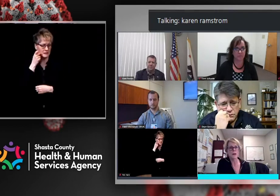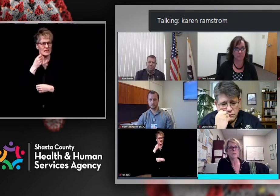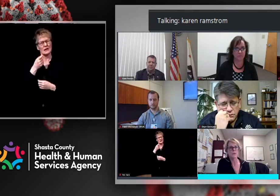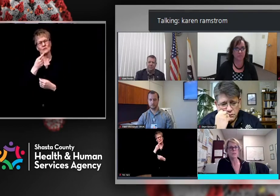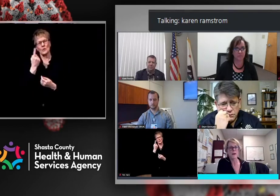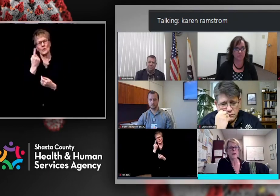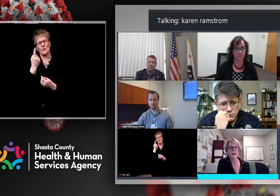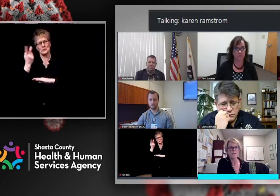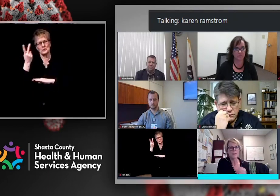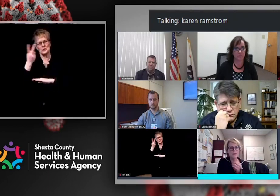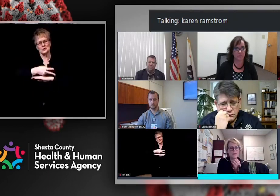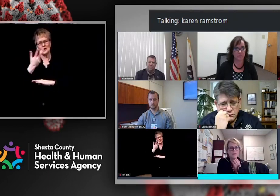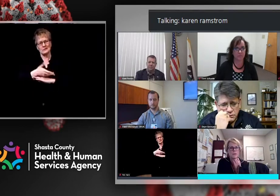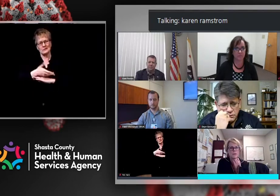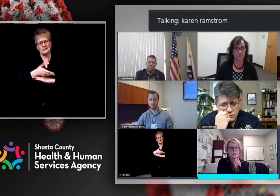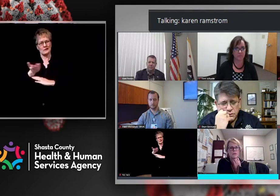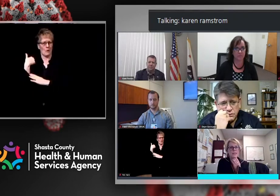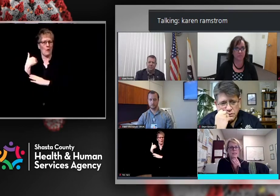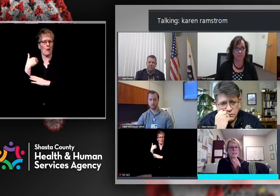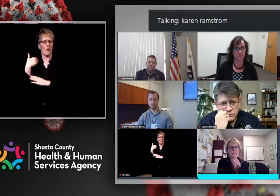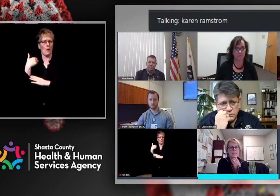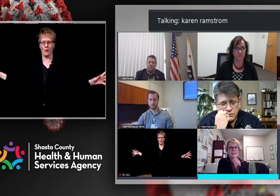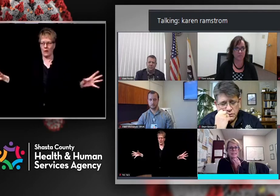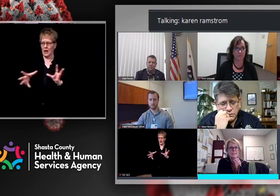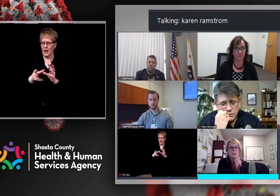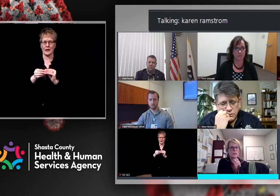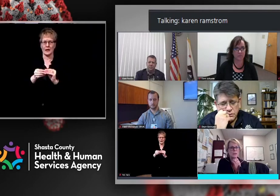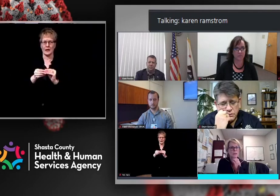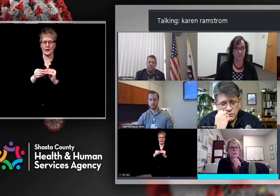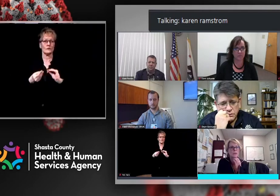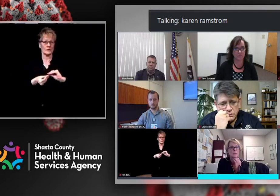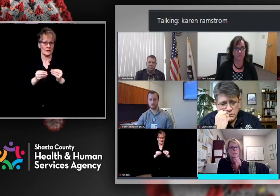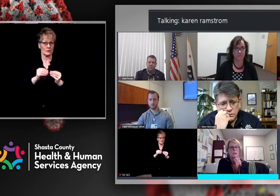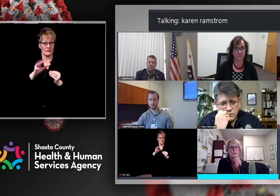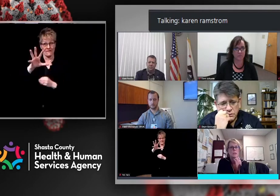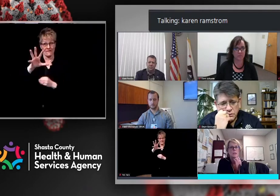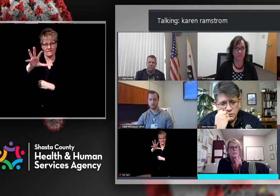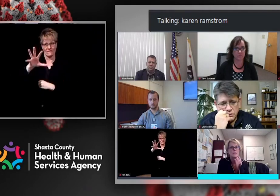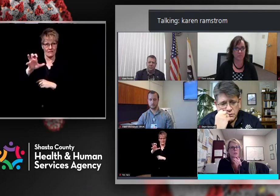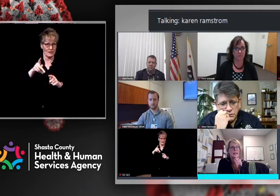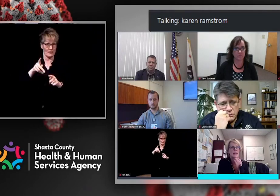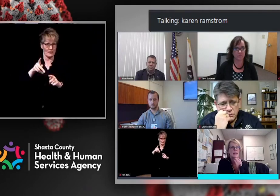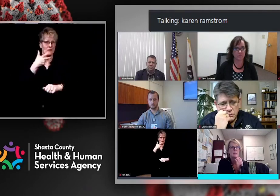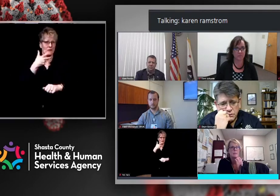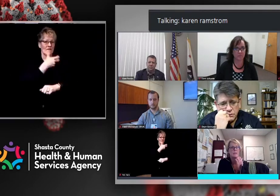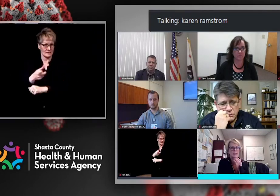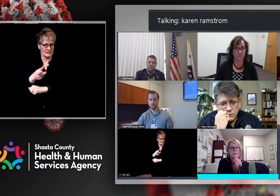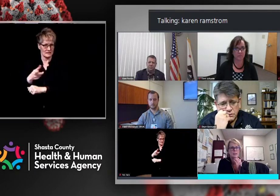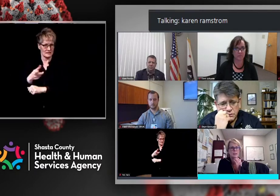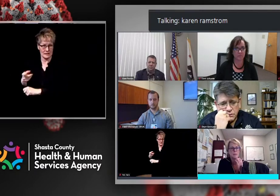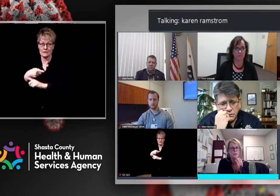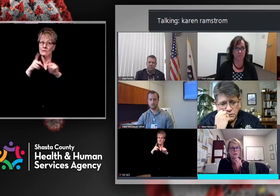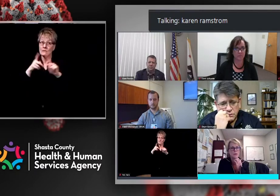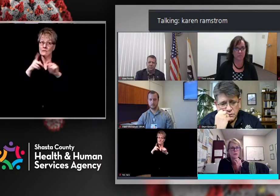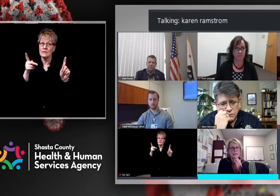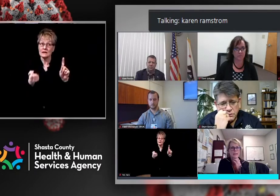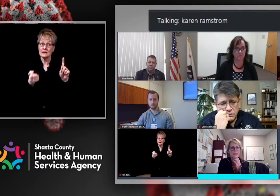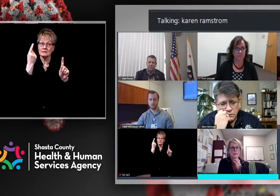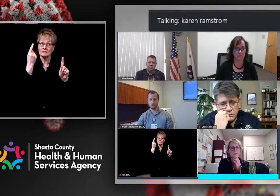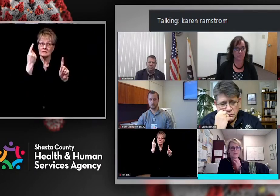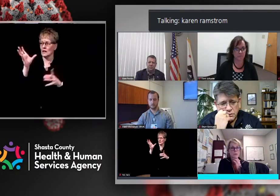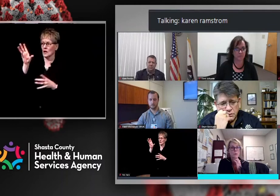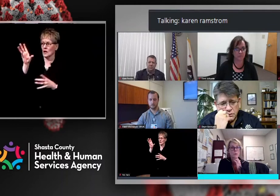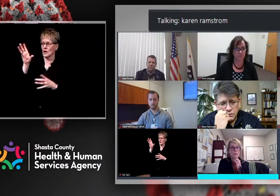which was about 500 individuals vaccinated, but that didn't include some clinics that happened a day or two before that.